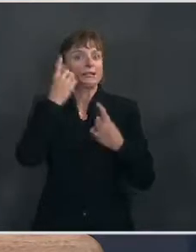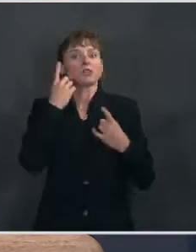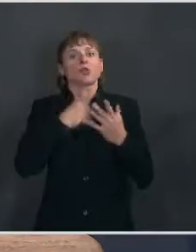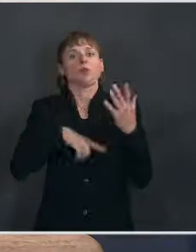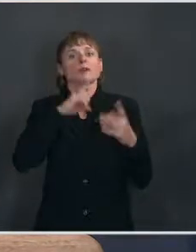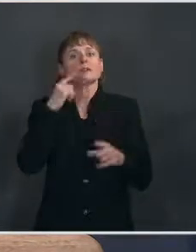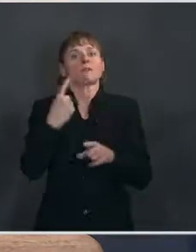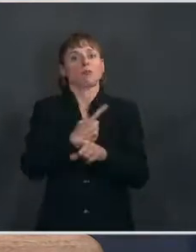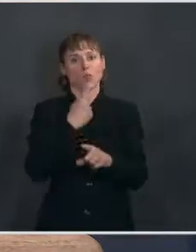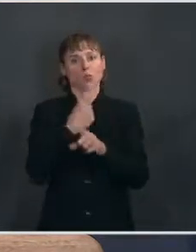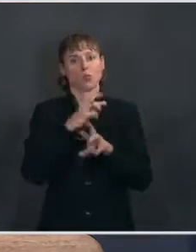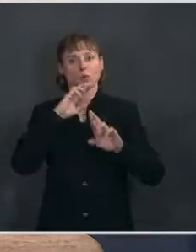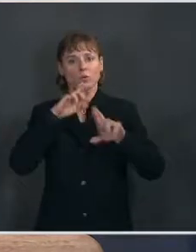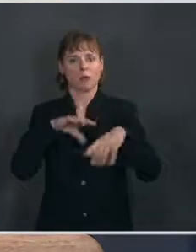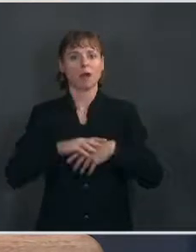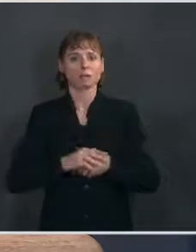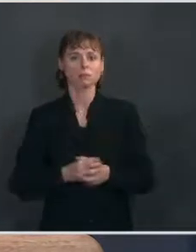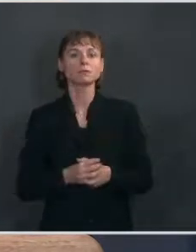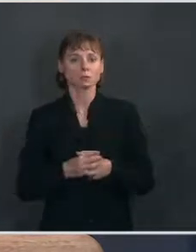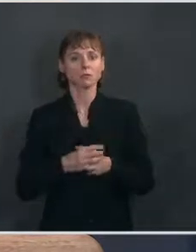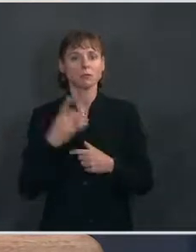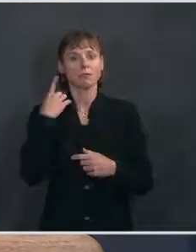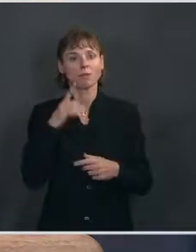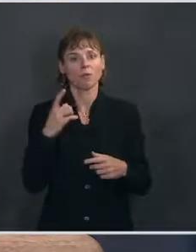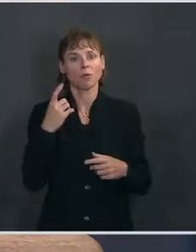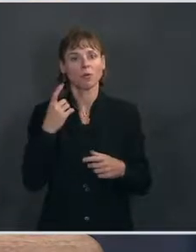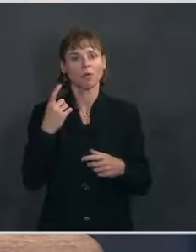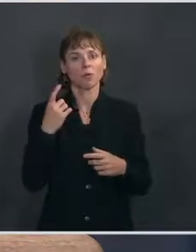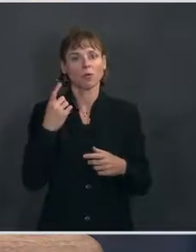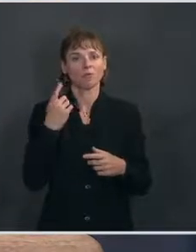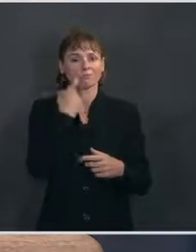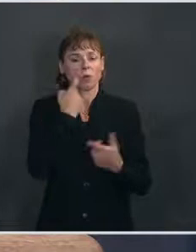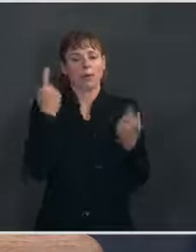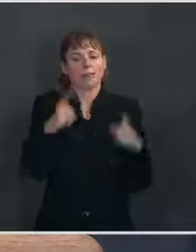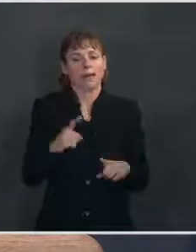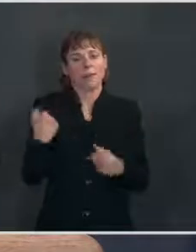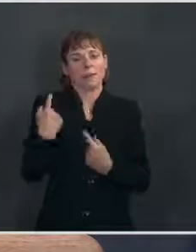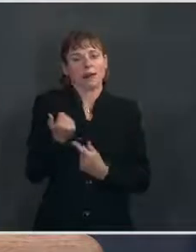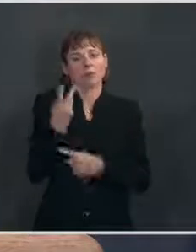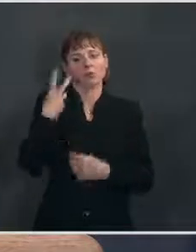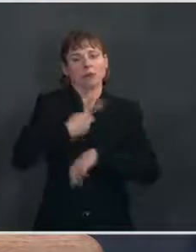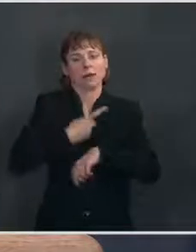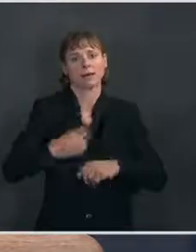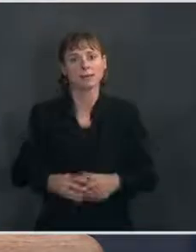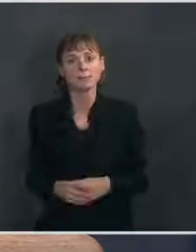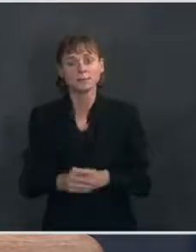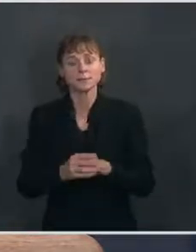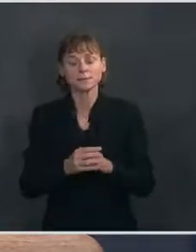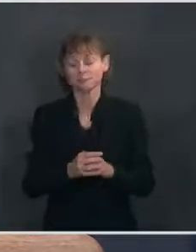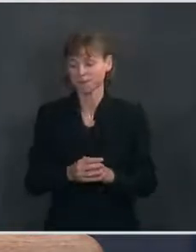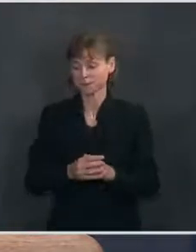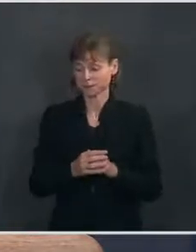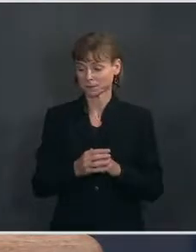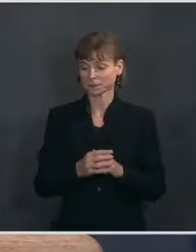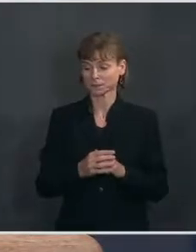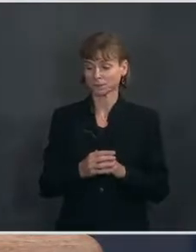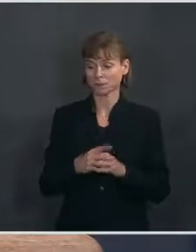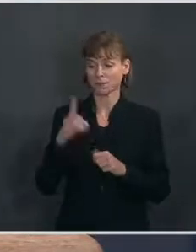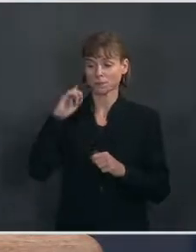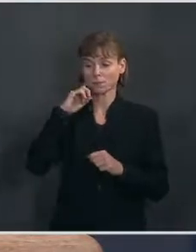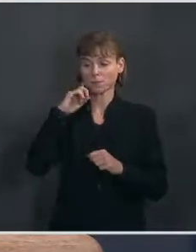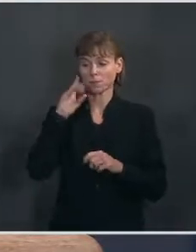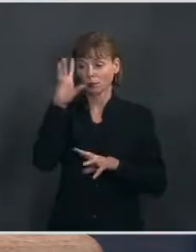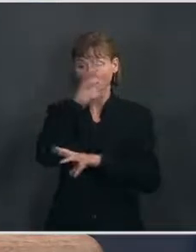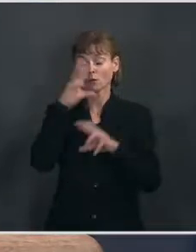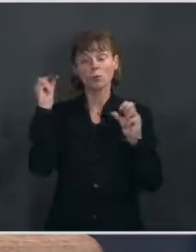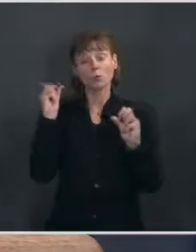in reaction to the events that have happened over the past couple of days. Go ahead. The Thank you. On Friday, we heard the President come out and say